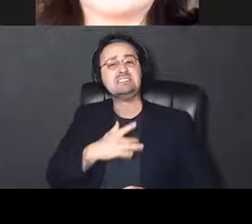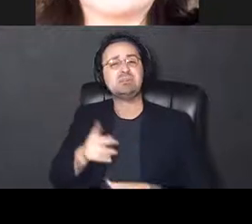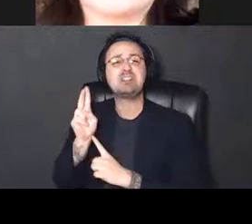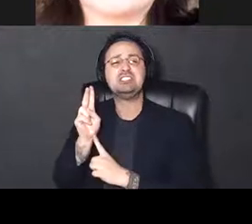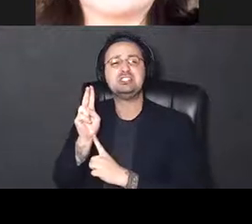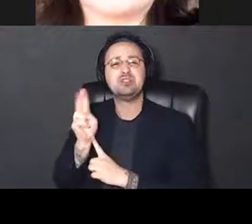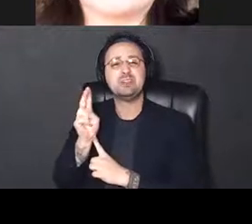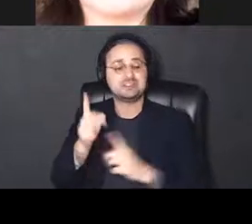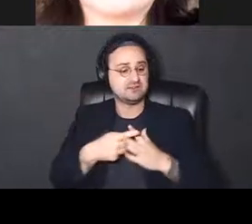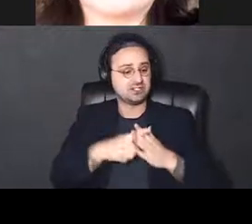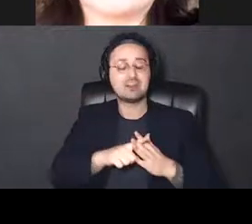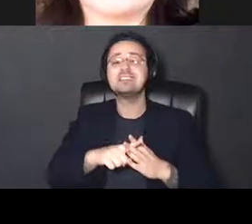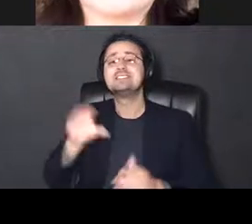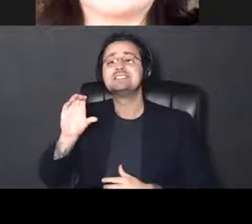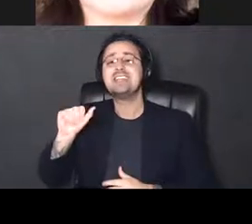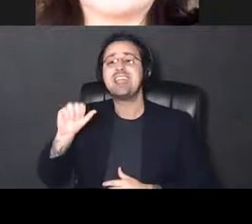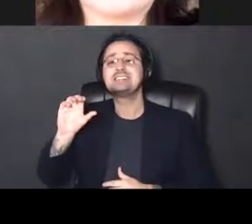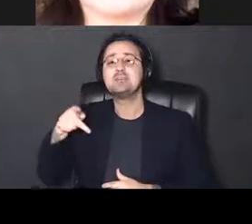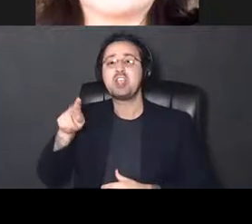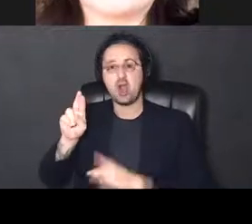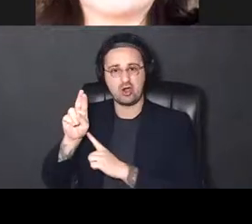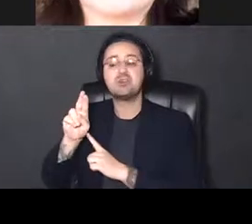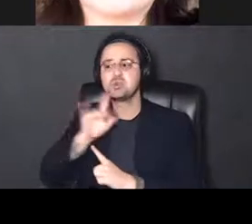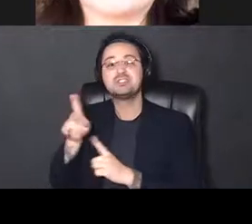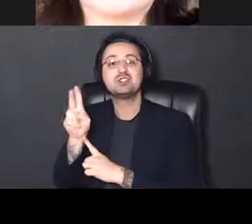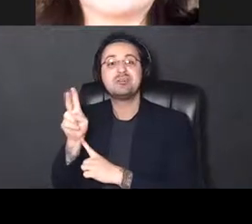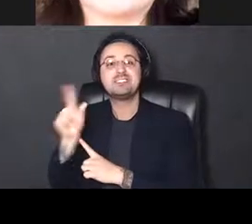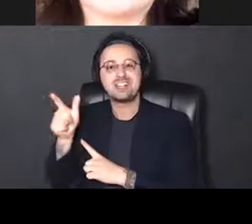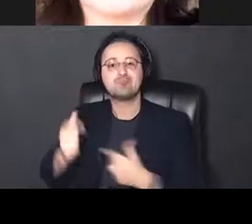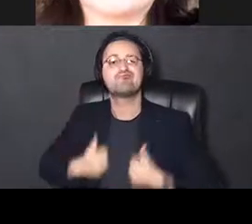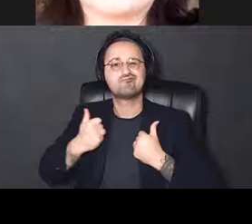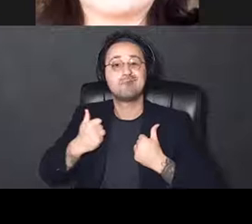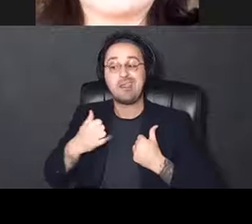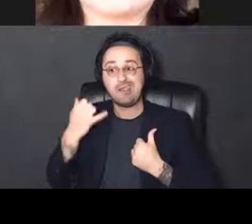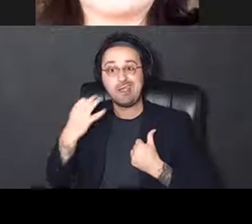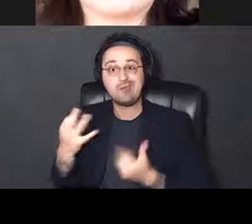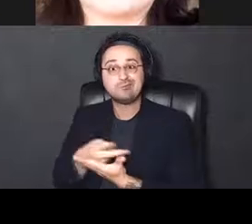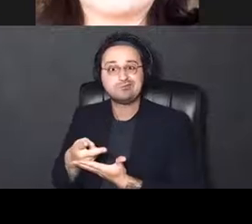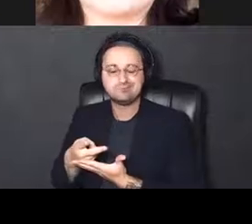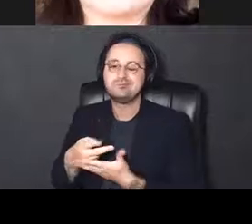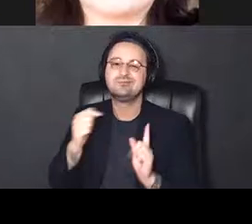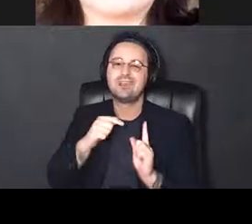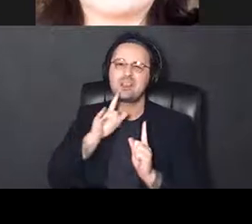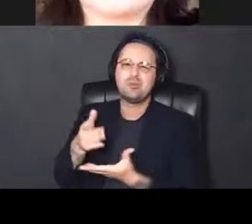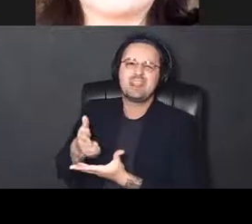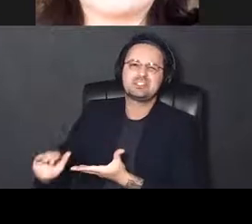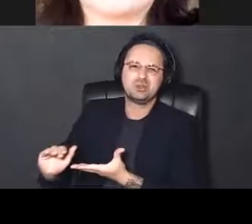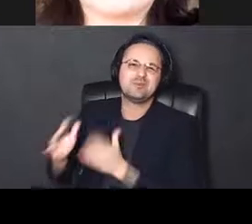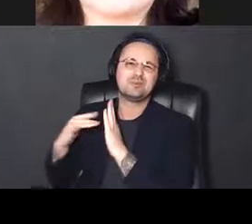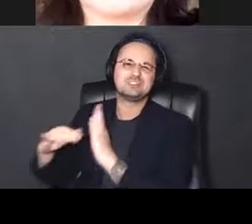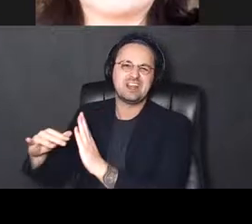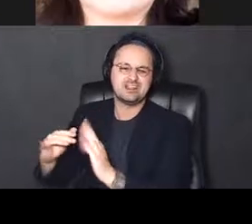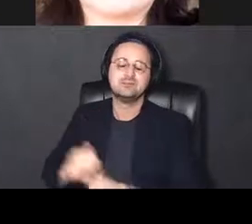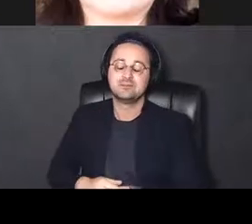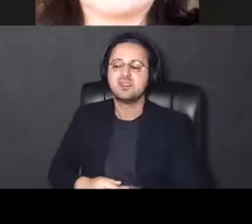initiation of CACPR. If we're not successful within that time, that animal would get excluded from the study, because we do try to